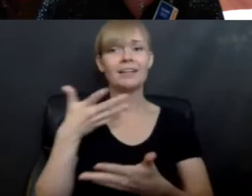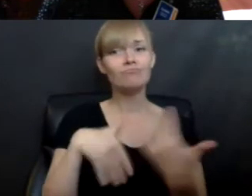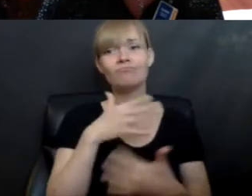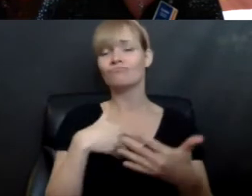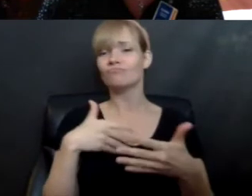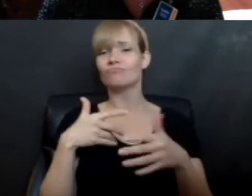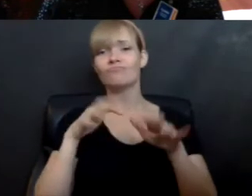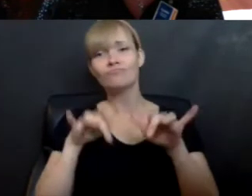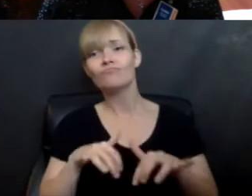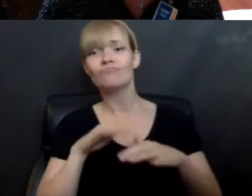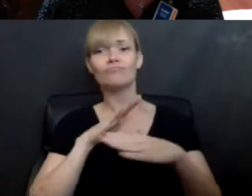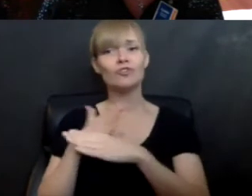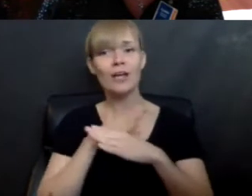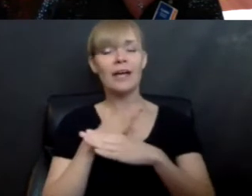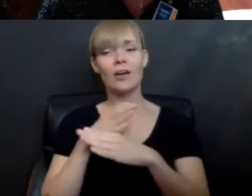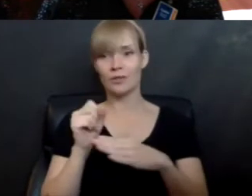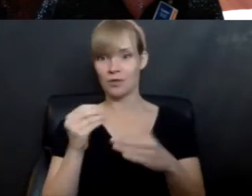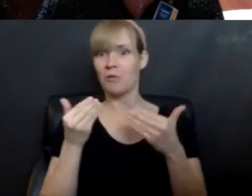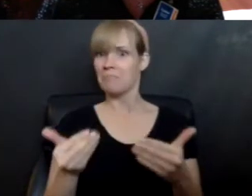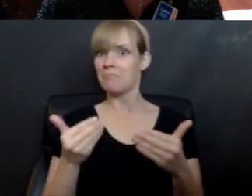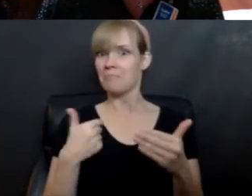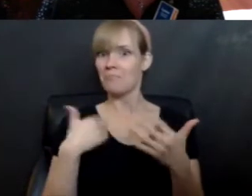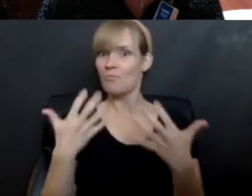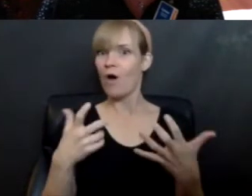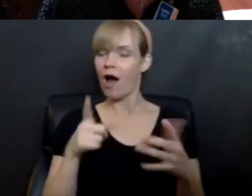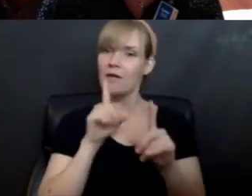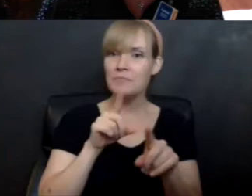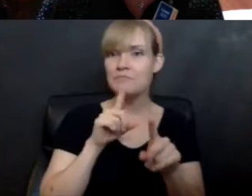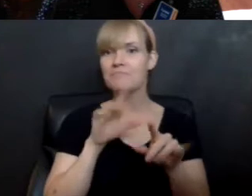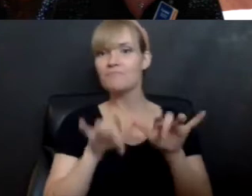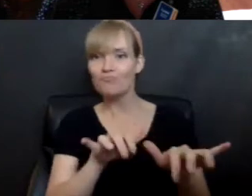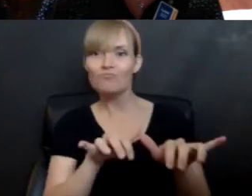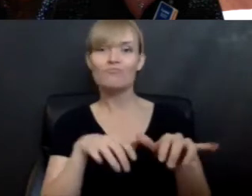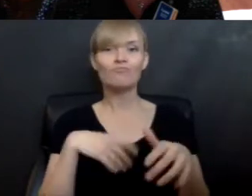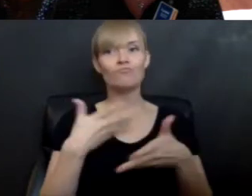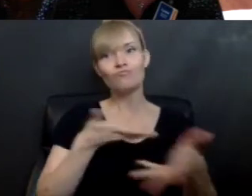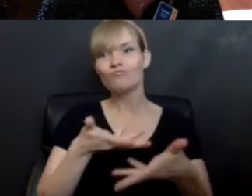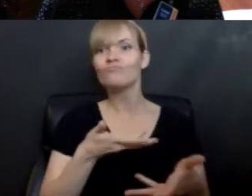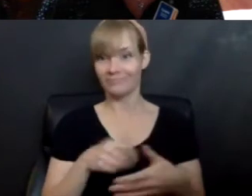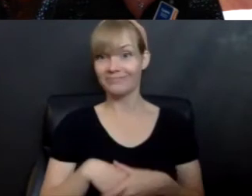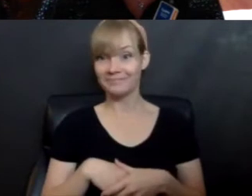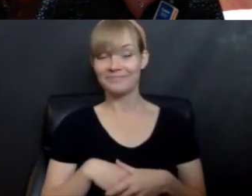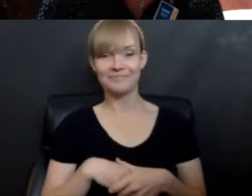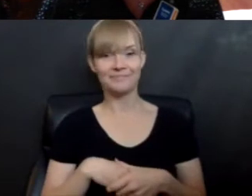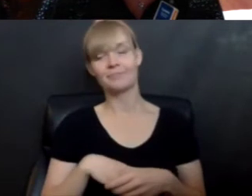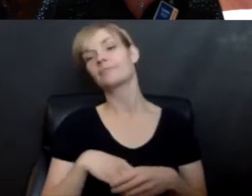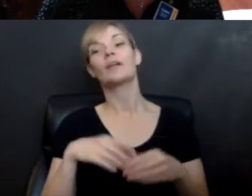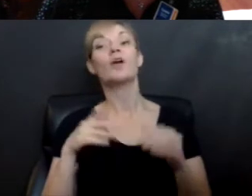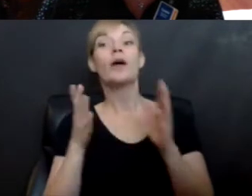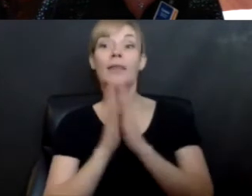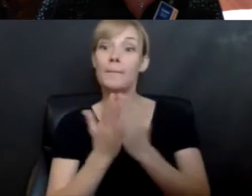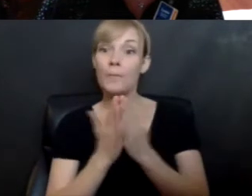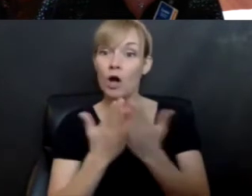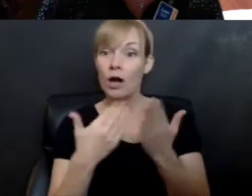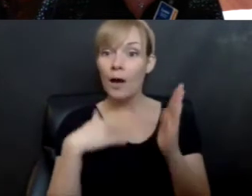get those typing fingers and thumbs ready. We would love to hear from you. So the book that I'm going to share